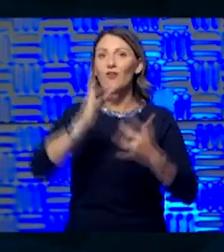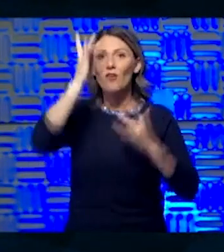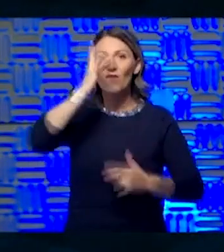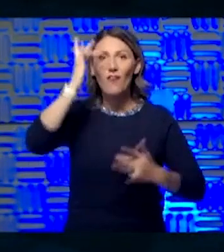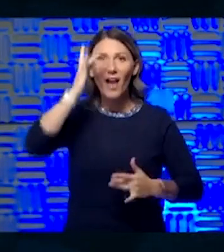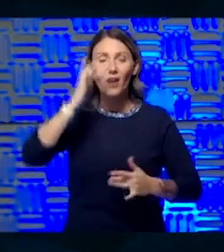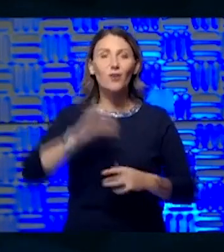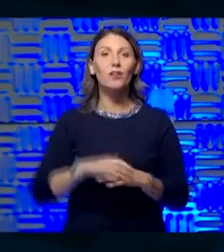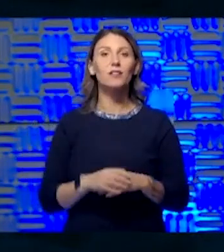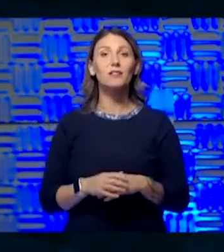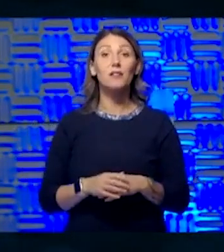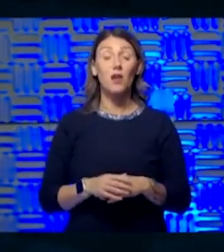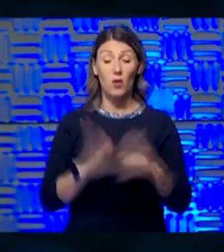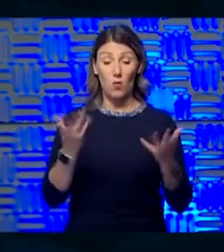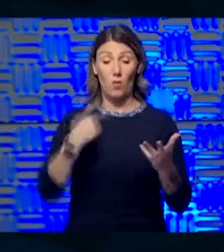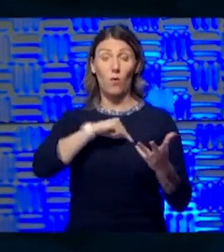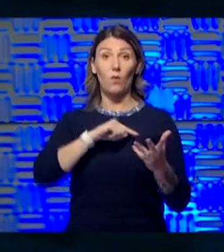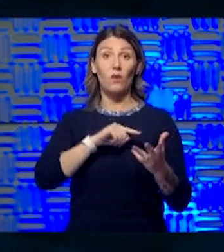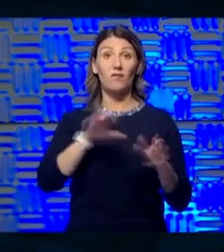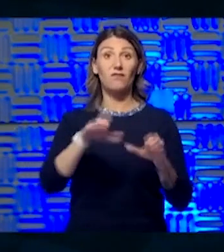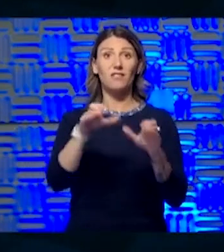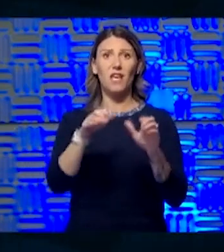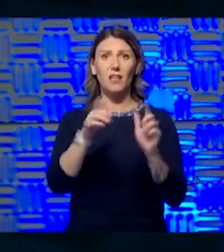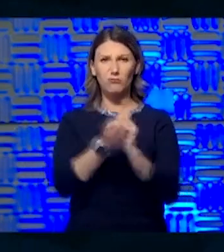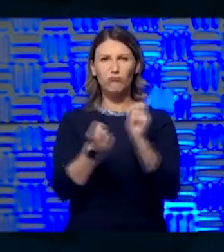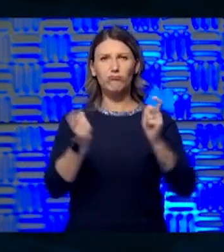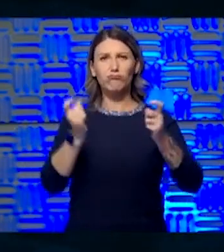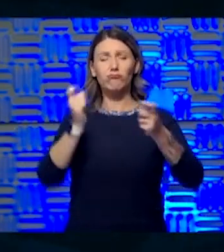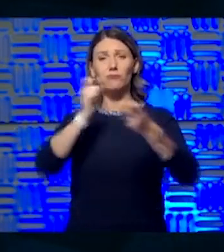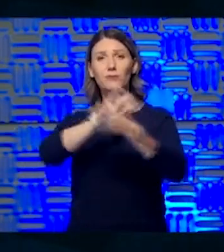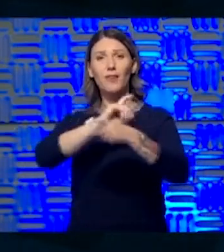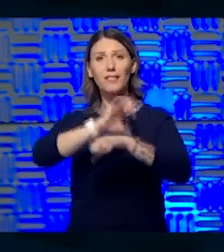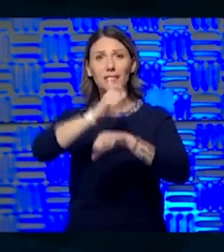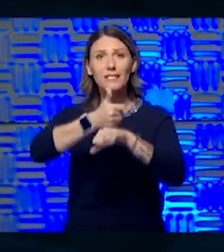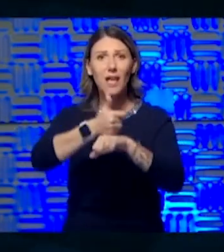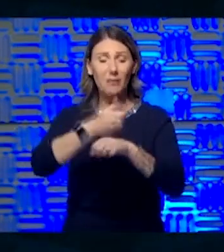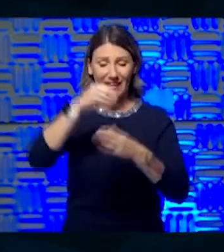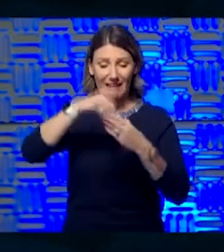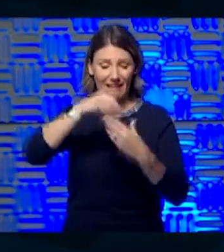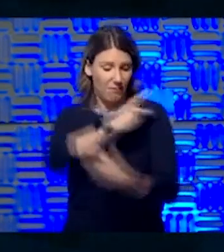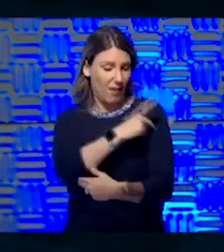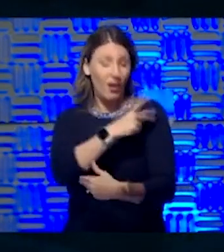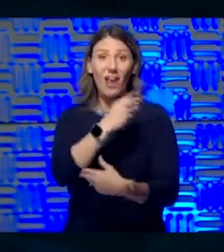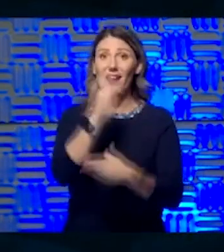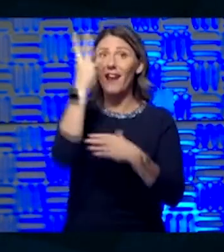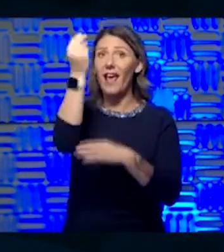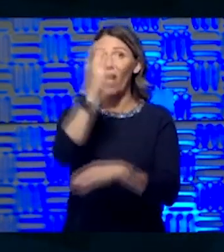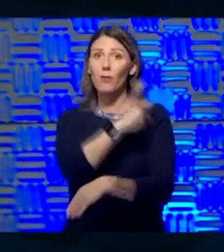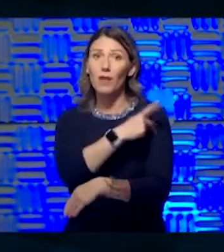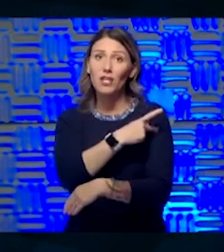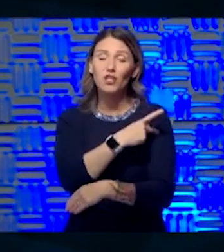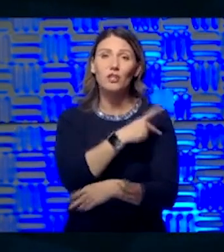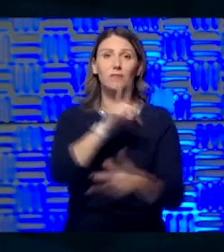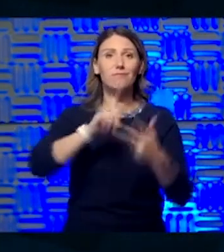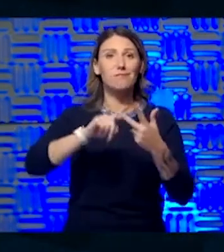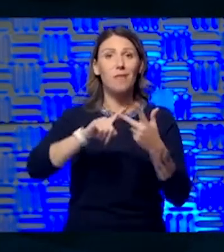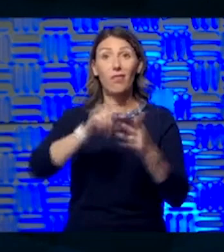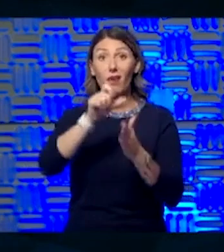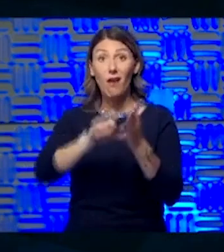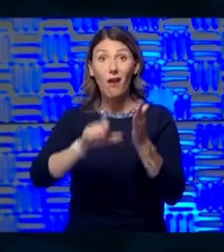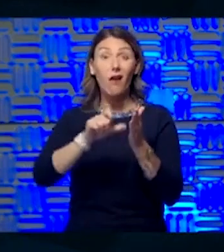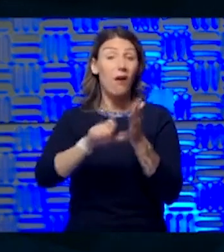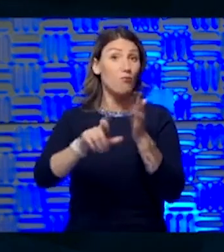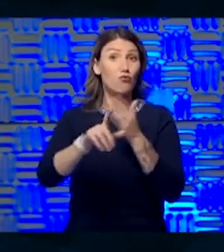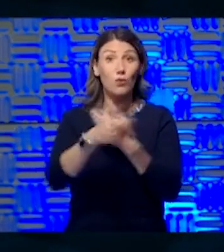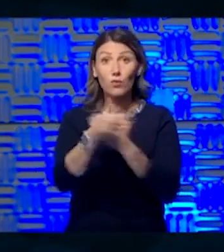And the things that we have done to re-engineer how we do patient care in the inpatient and outpatient worlds and in the operating room, I think a lot of those will